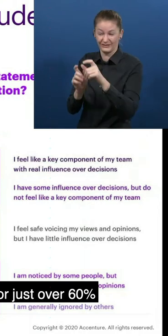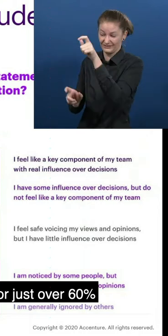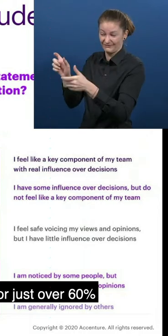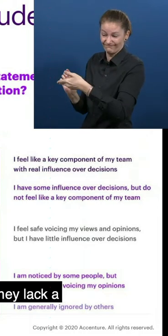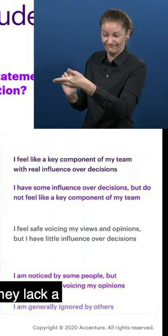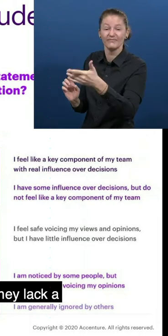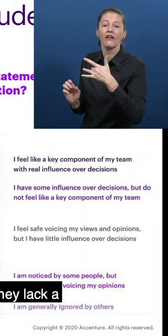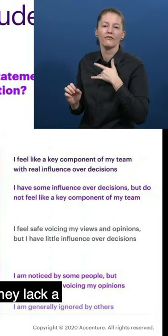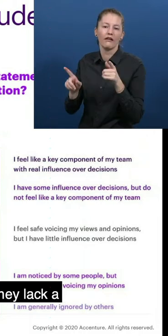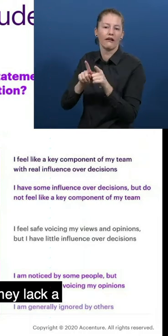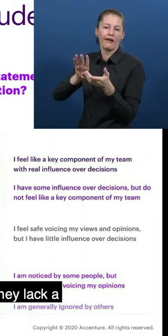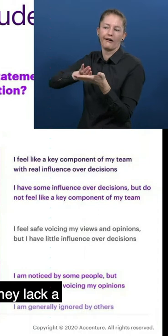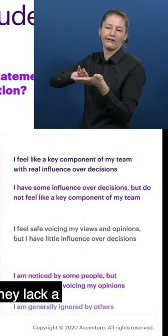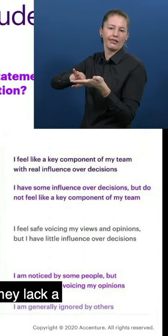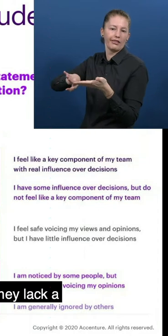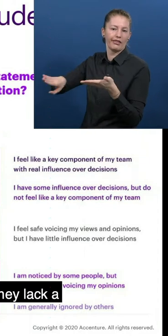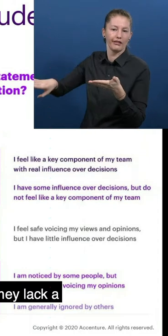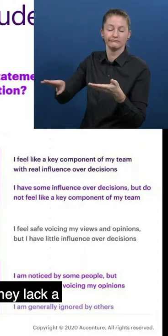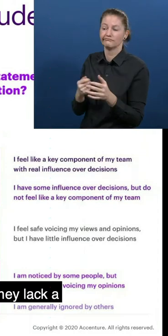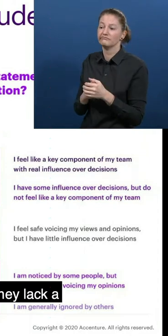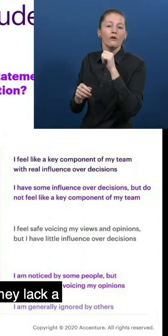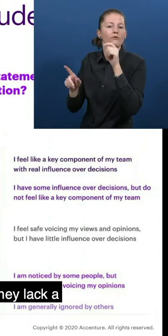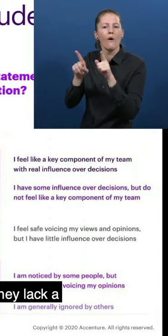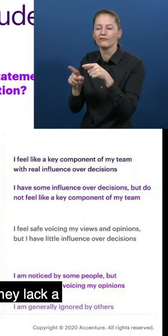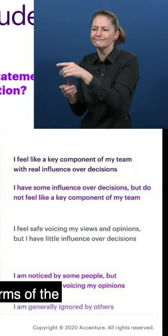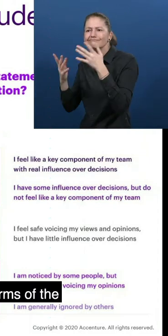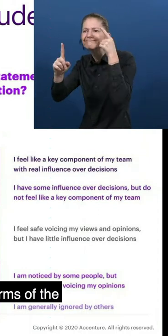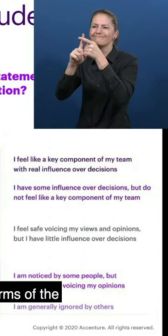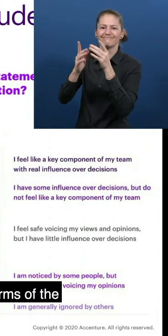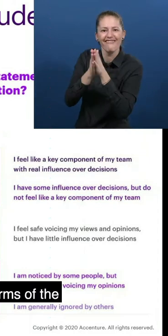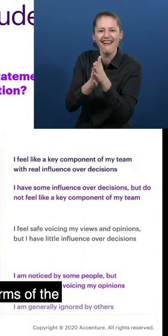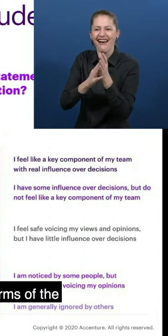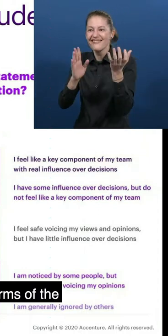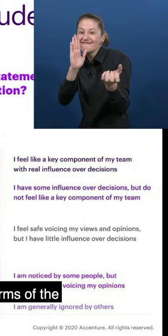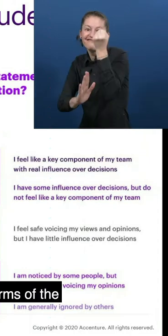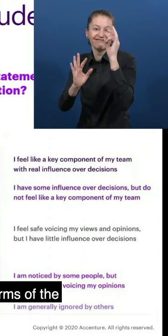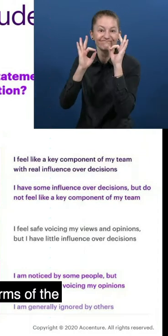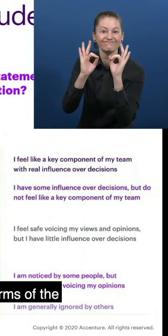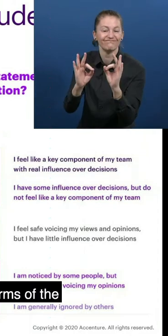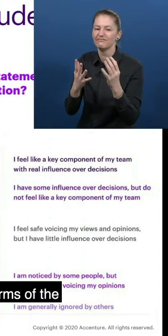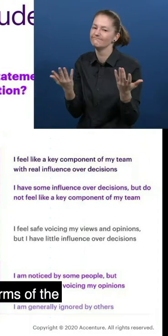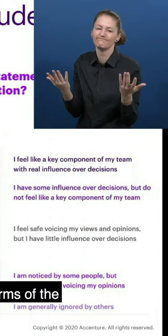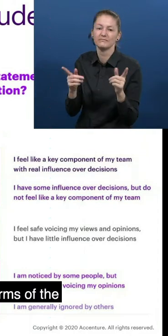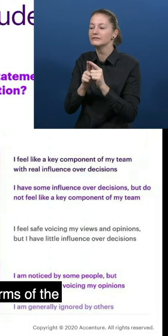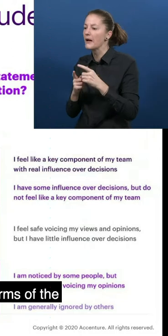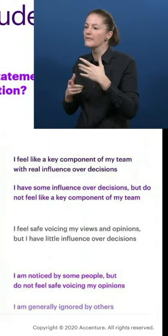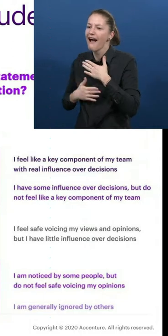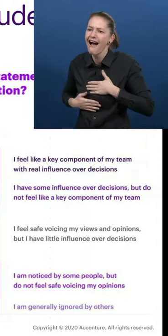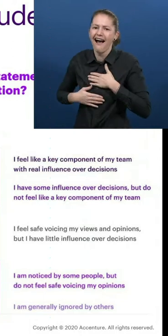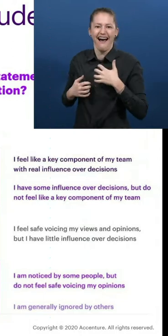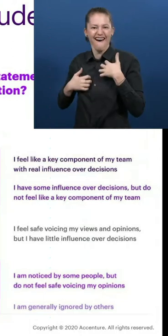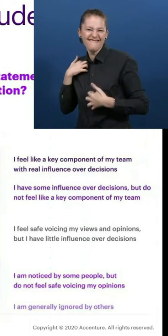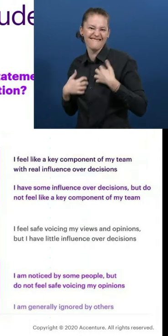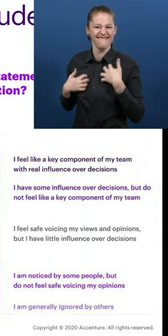60% more likely to feel excluded in the workforce and they lack a sense of achievement, a sense of confidence in terms of the